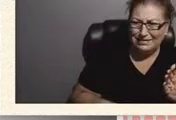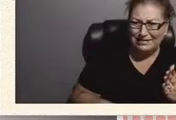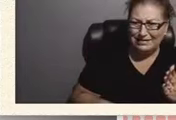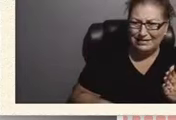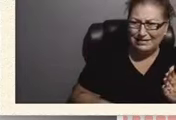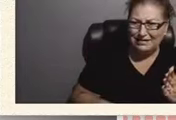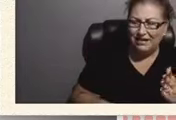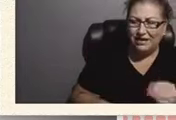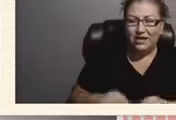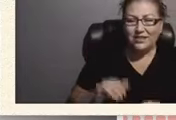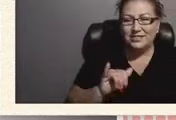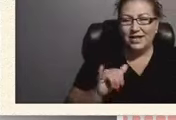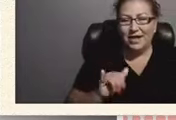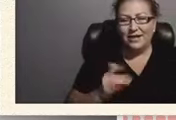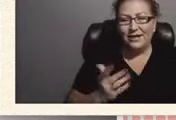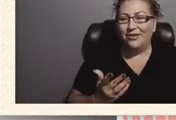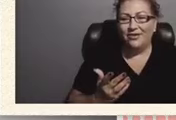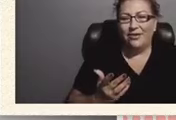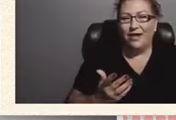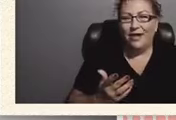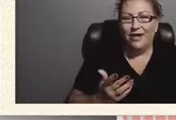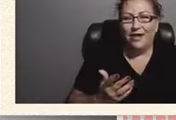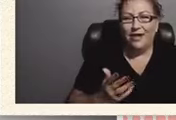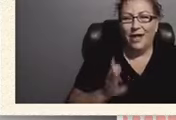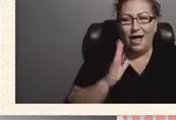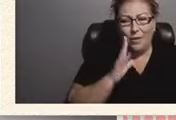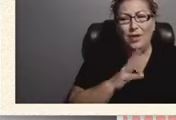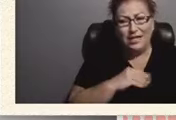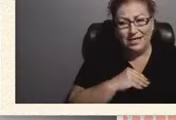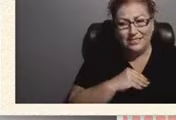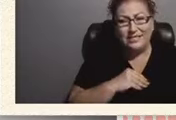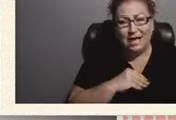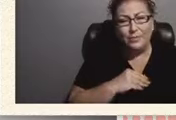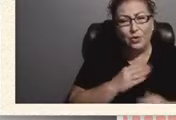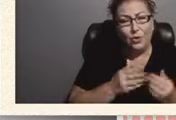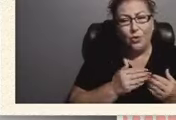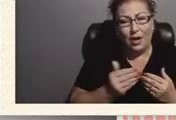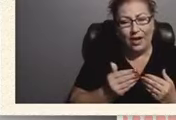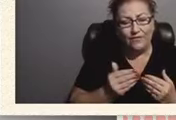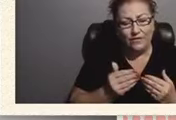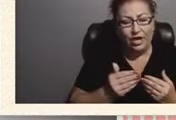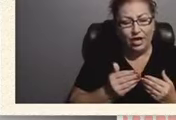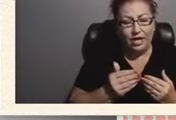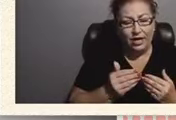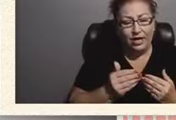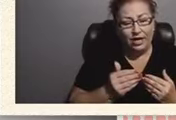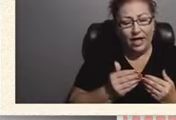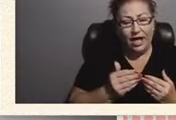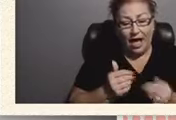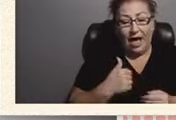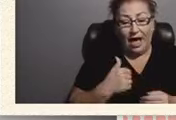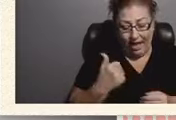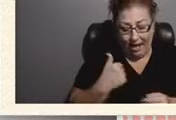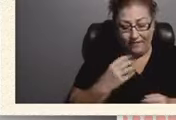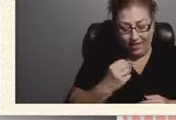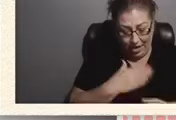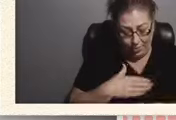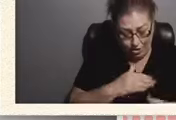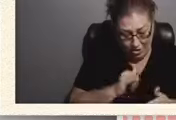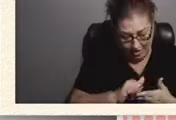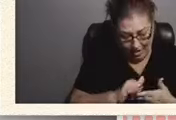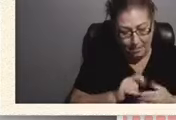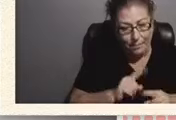listen you know like i'll accept you know whatever i've you know have and i appreciate it but